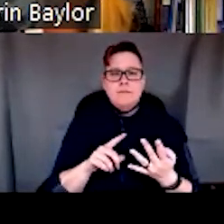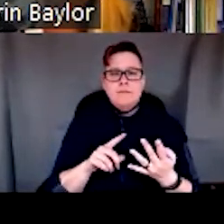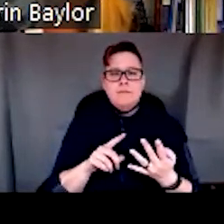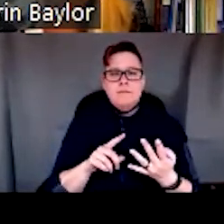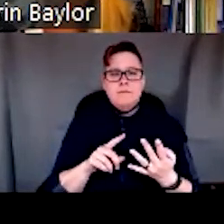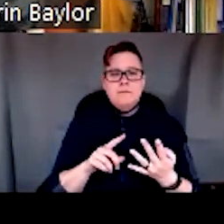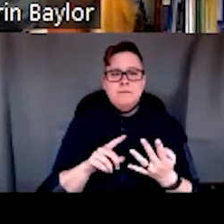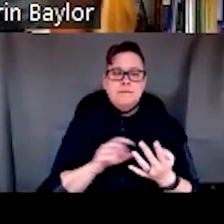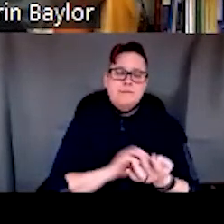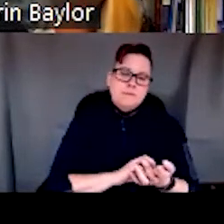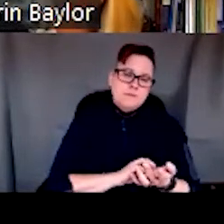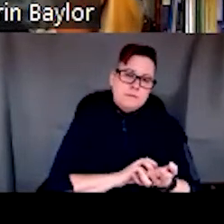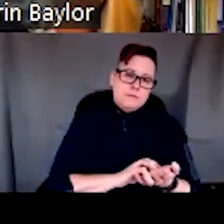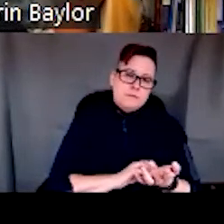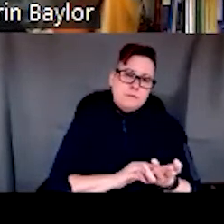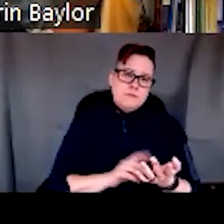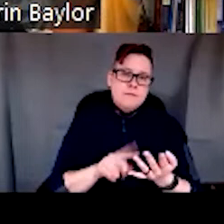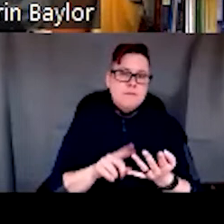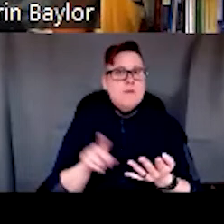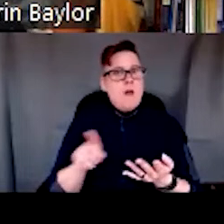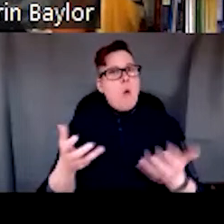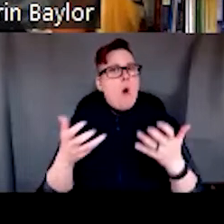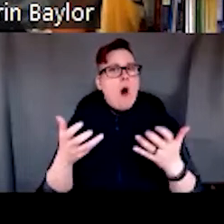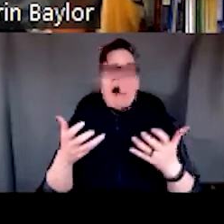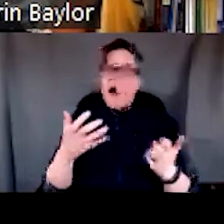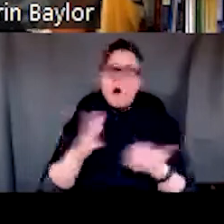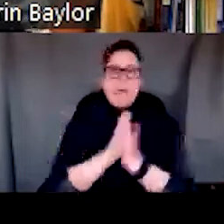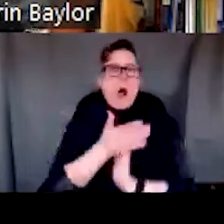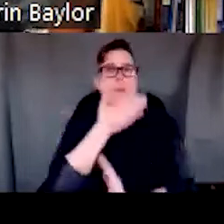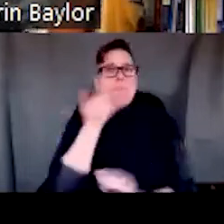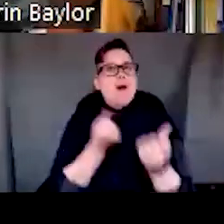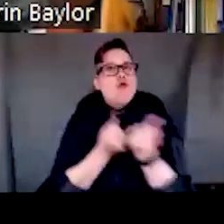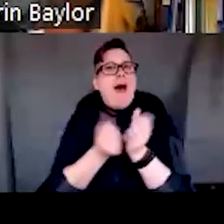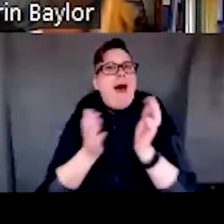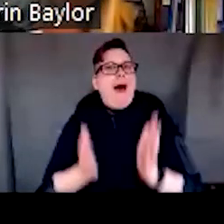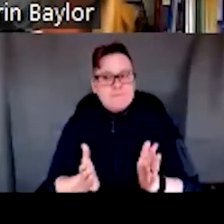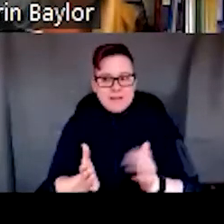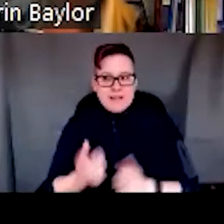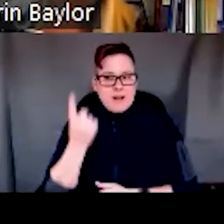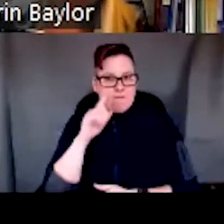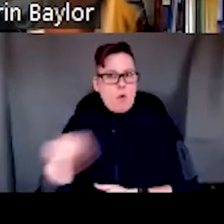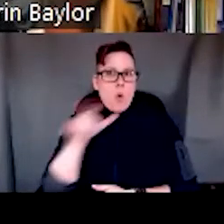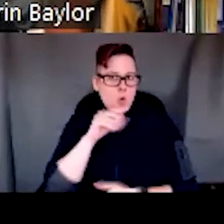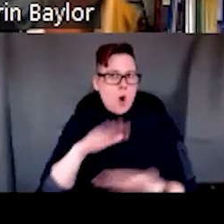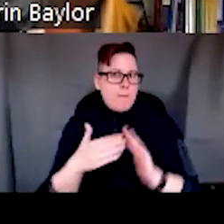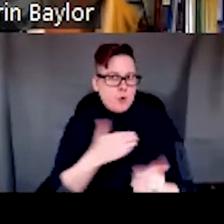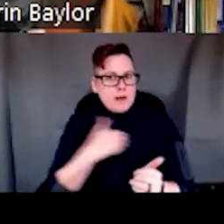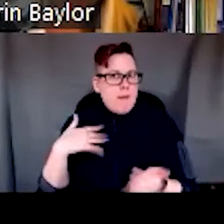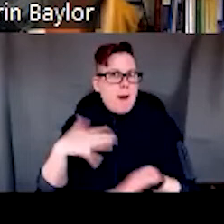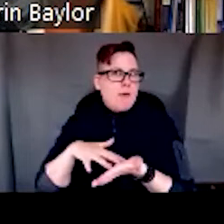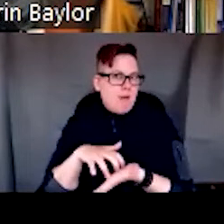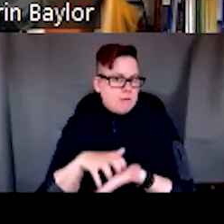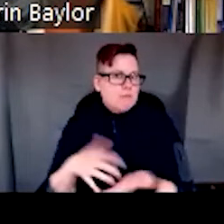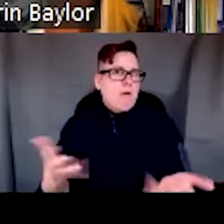how this empowered people to want to become greater advocates for vulnerable members of our community. Um,